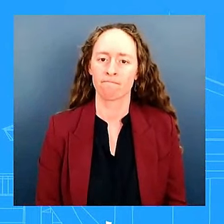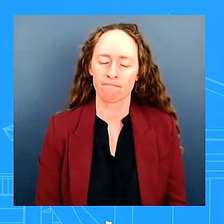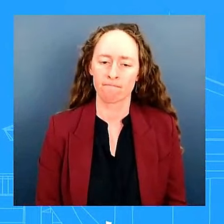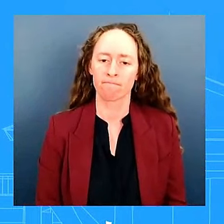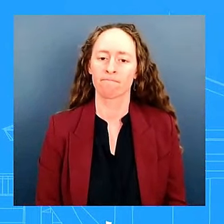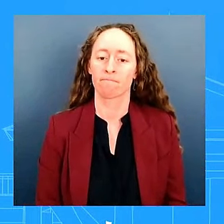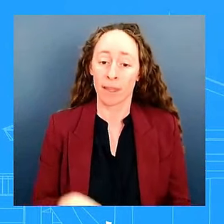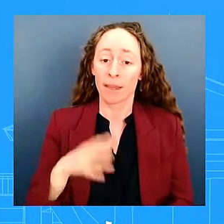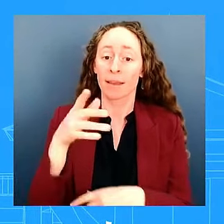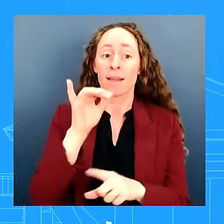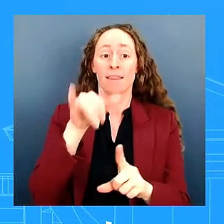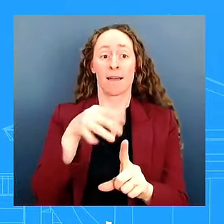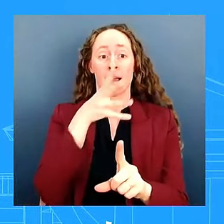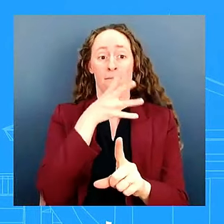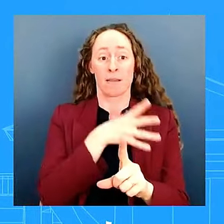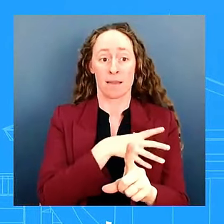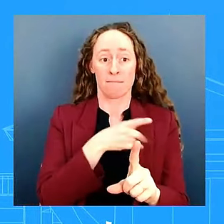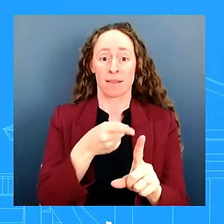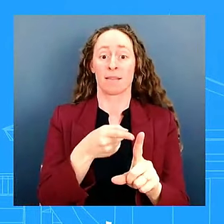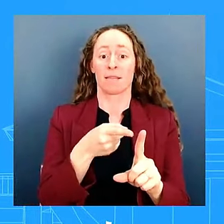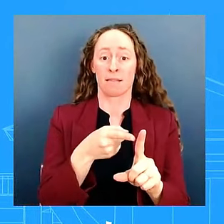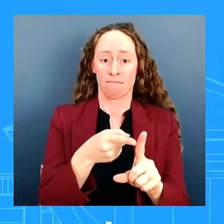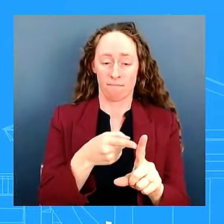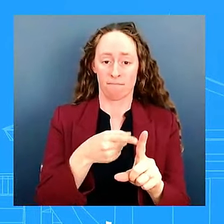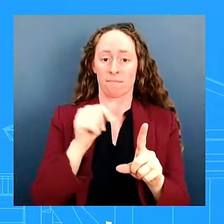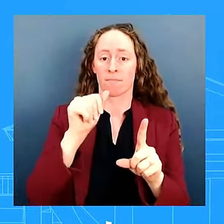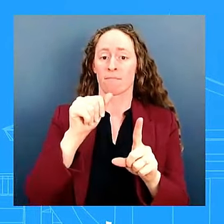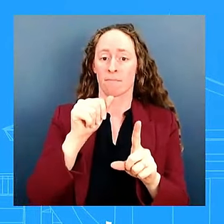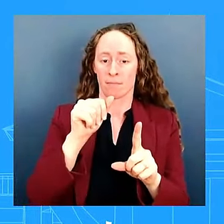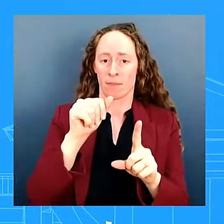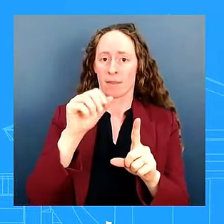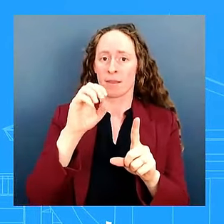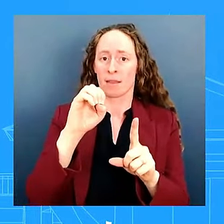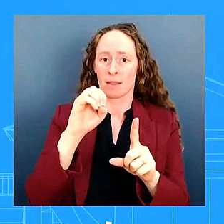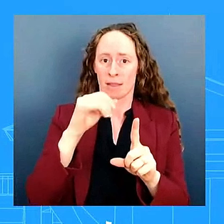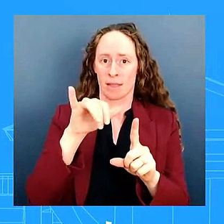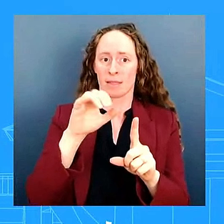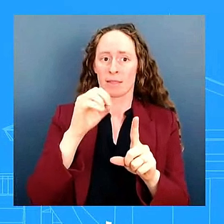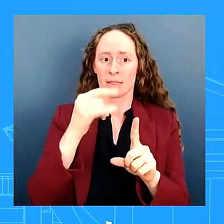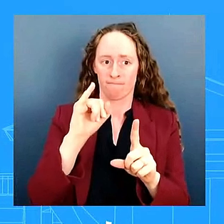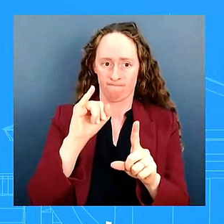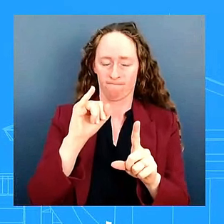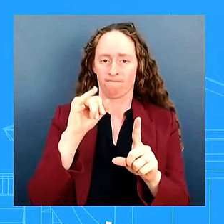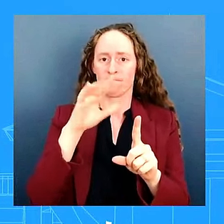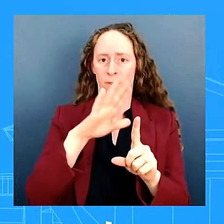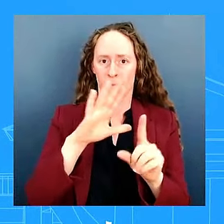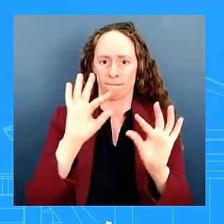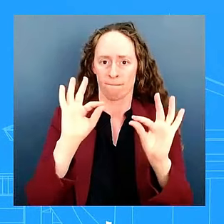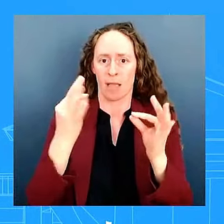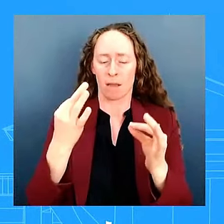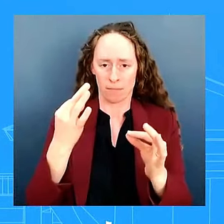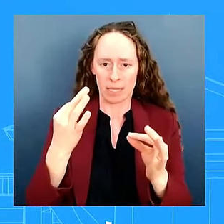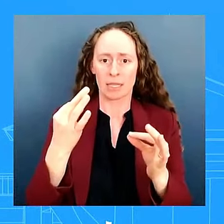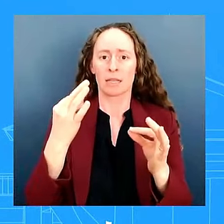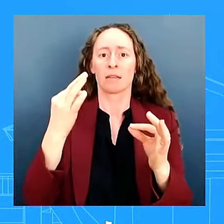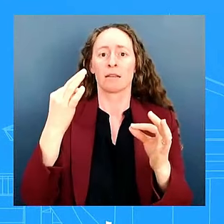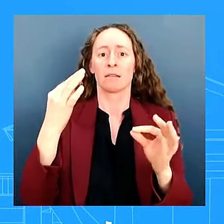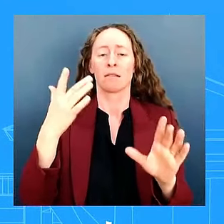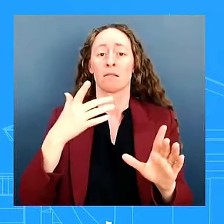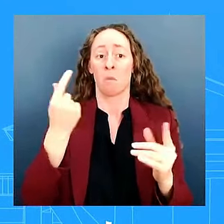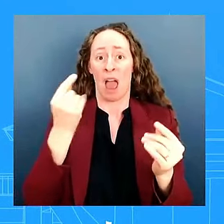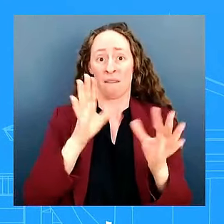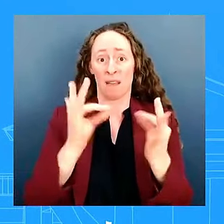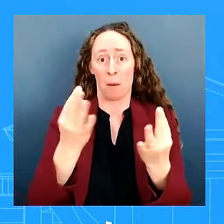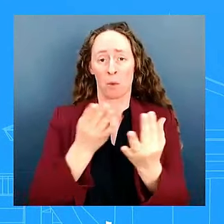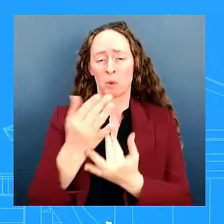i say nor's loved ones are going through right now is unimaginable uh and i can't imagine the